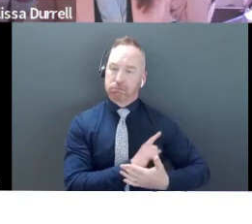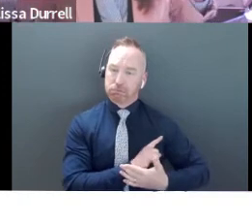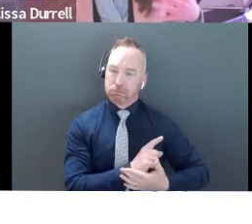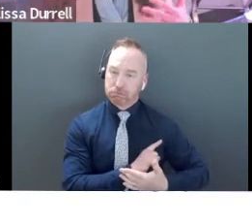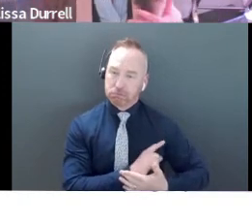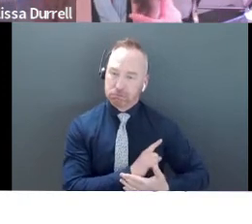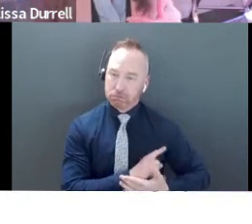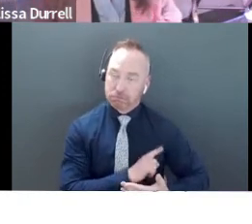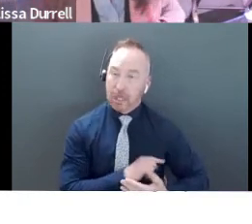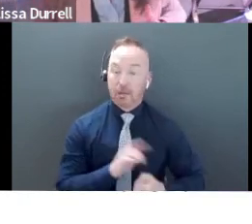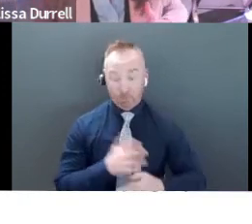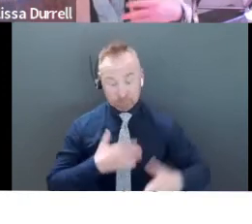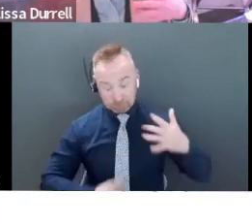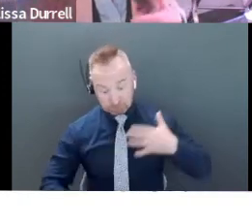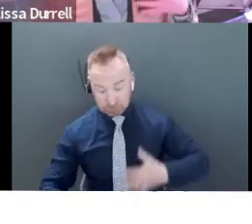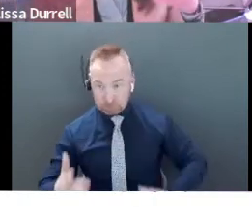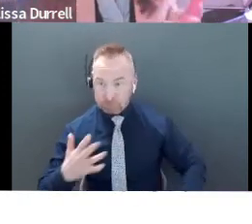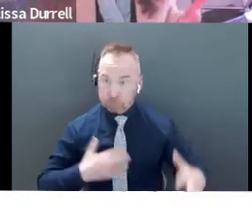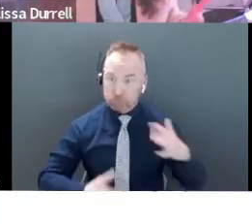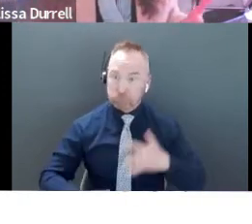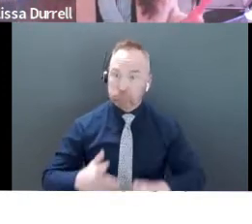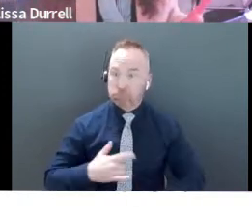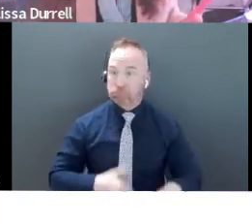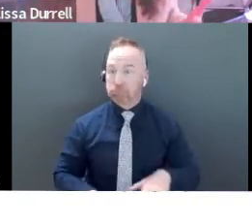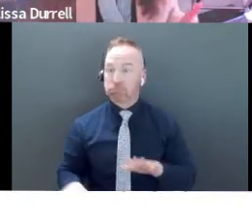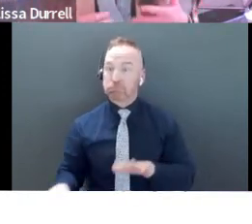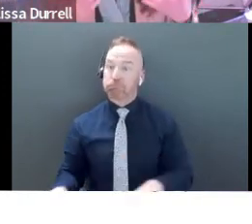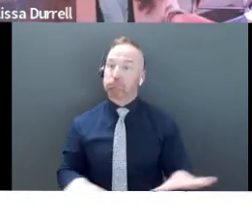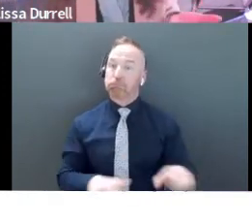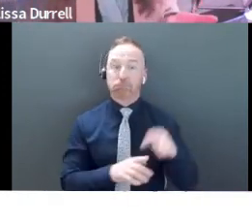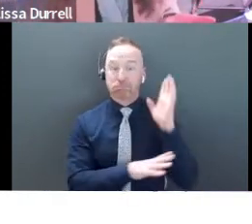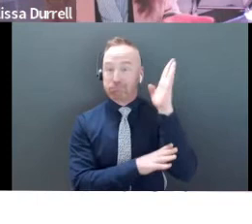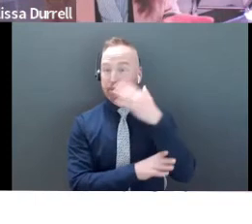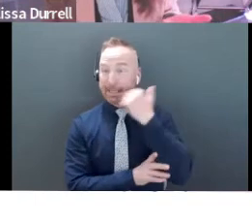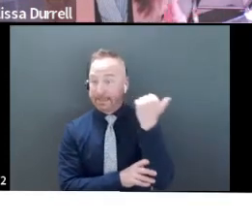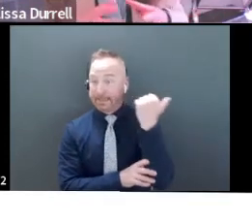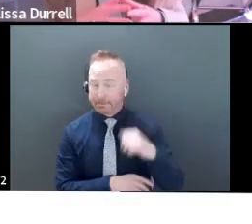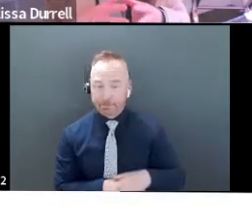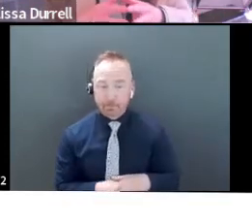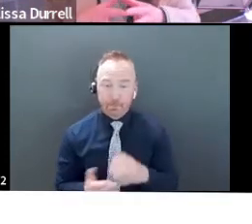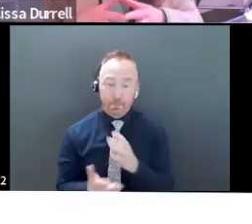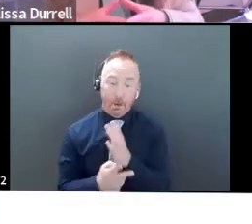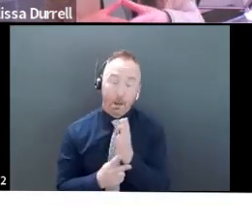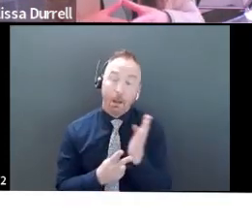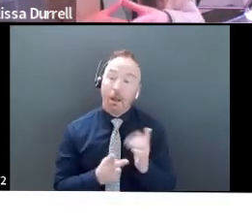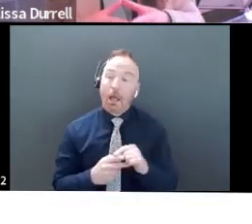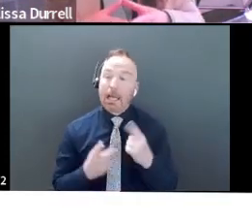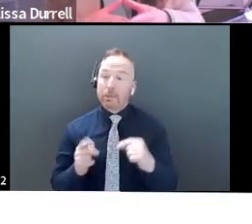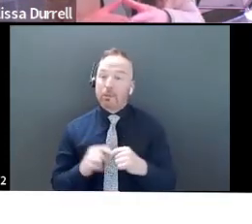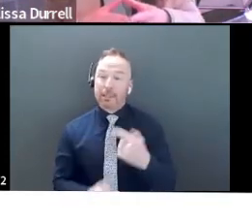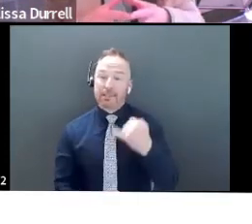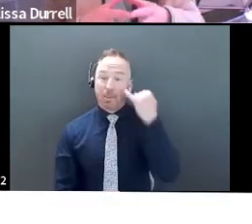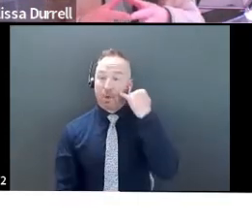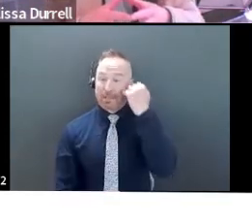actually slow your body down and it'll allow you to present better. The other thing that I do is when I'm memorizing